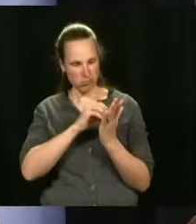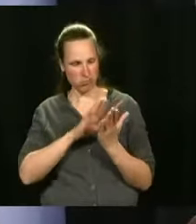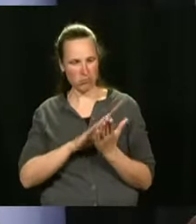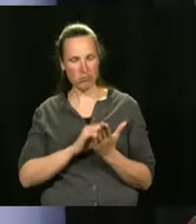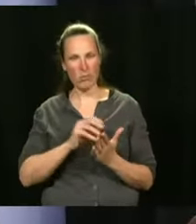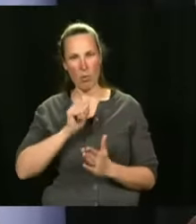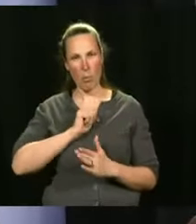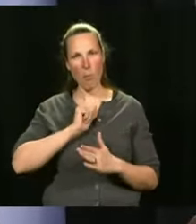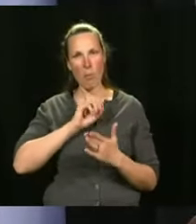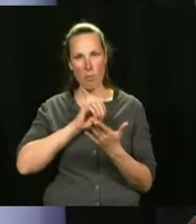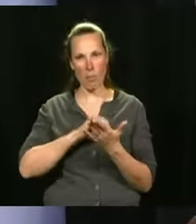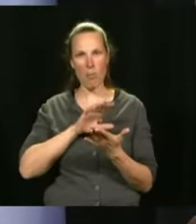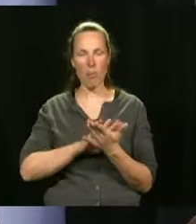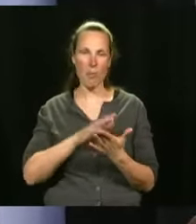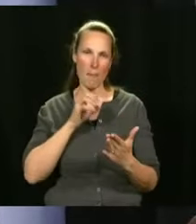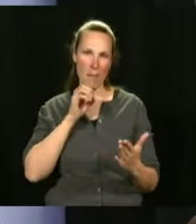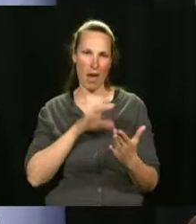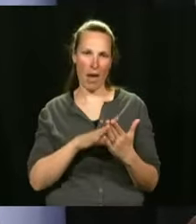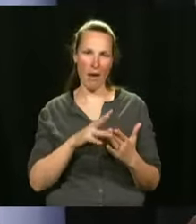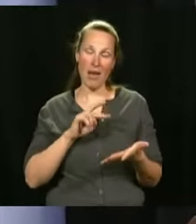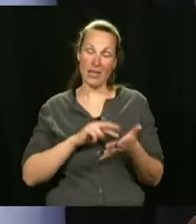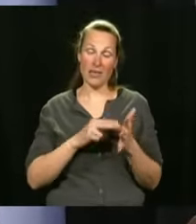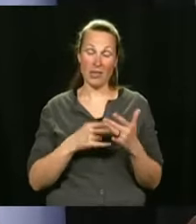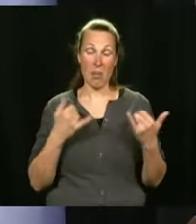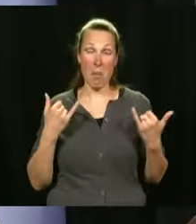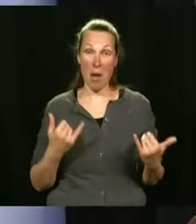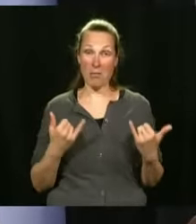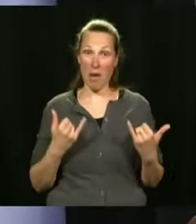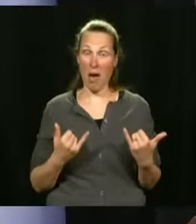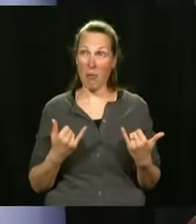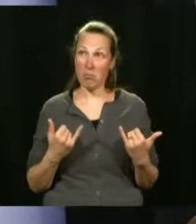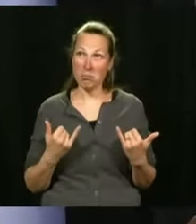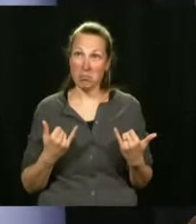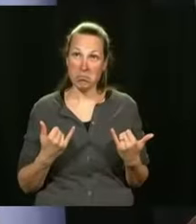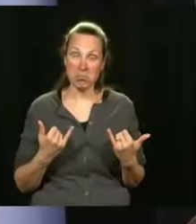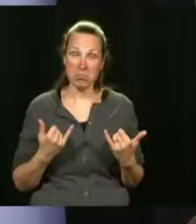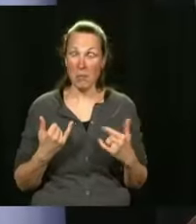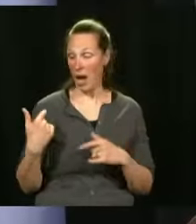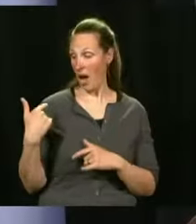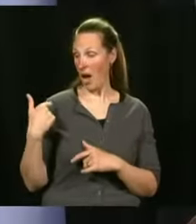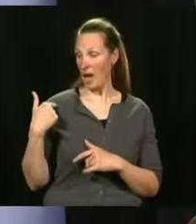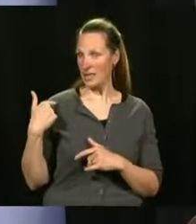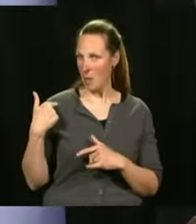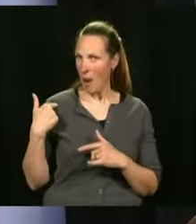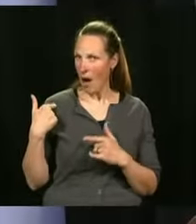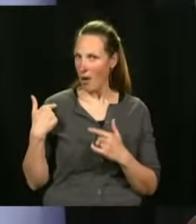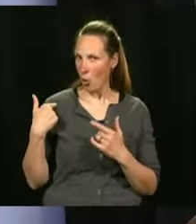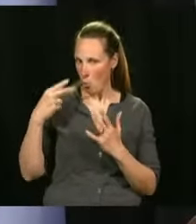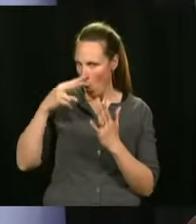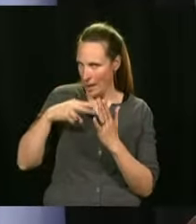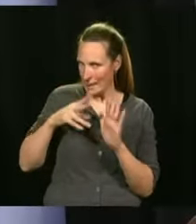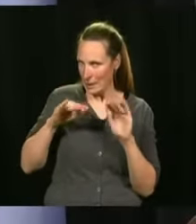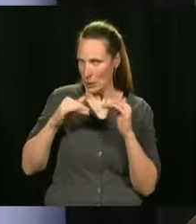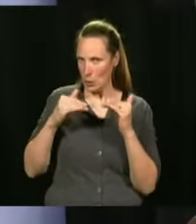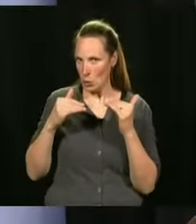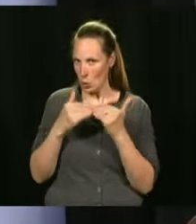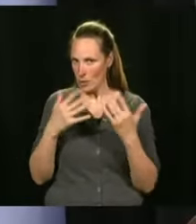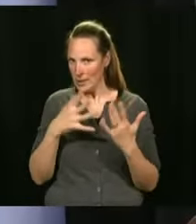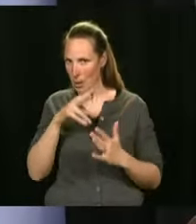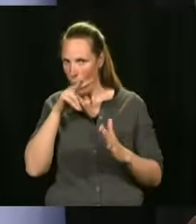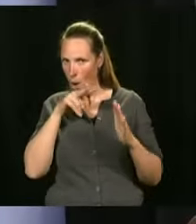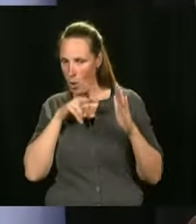So I read the plan over the past few days, and we're working on this so that we can come up with something